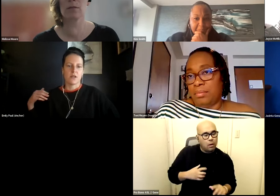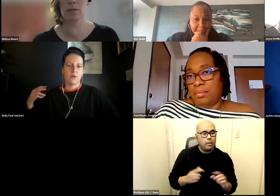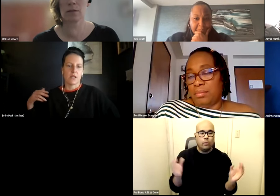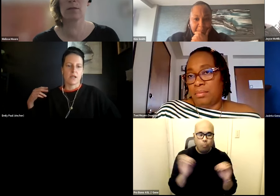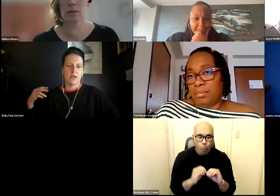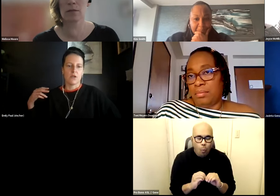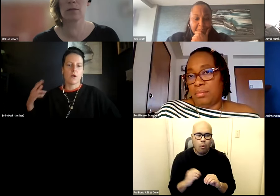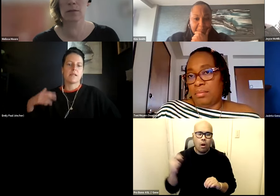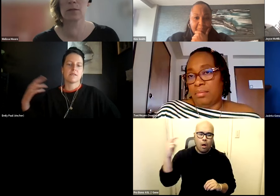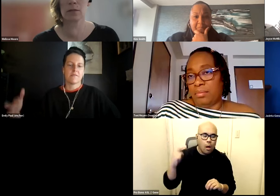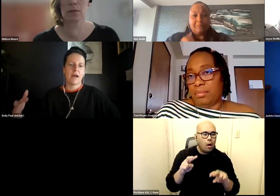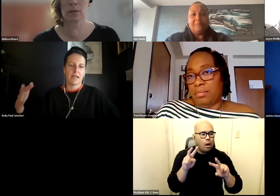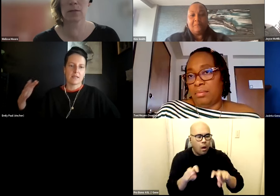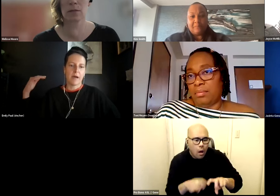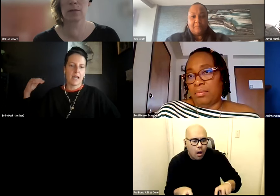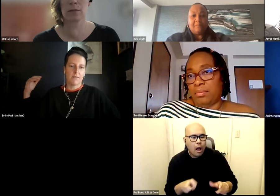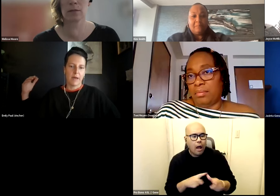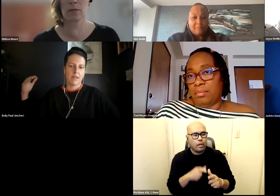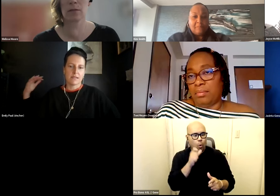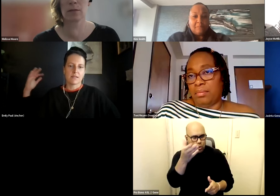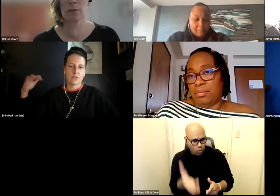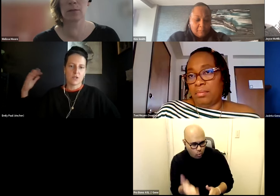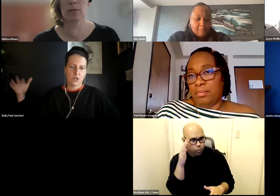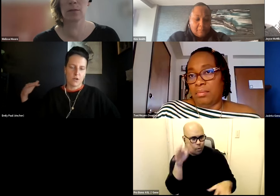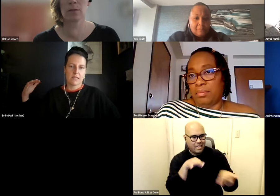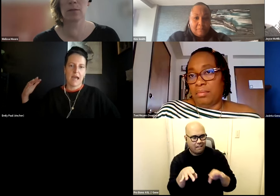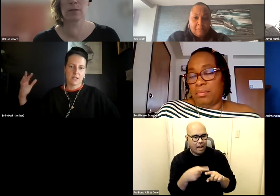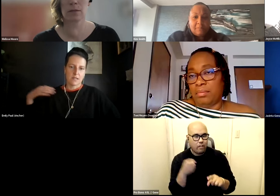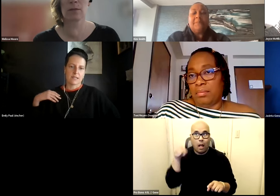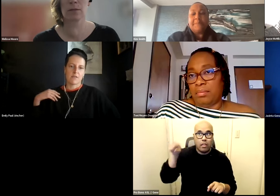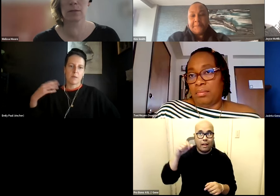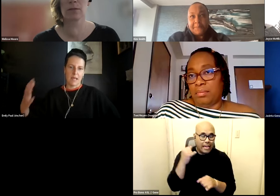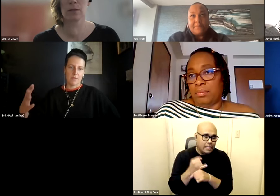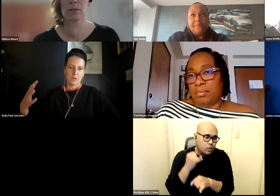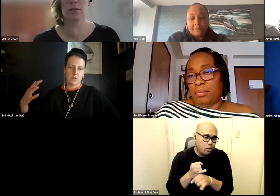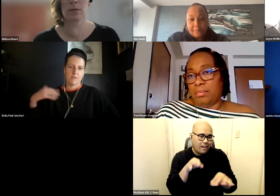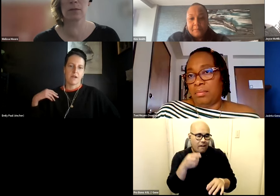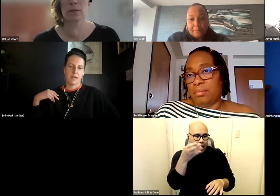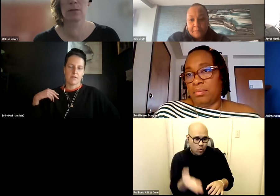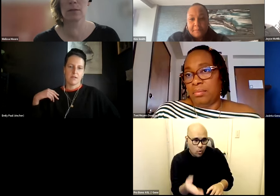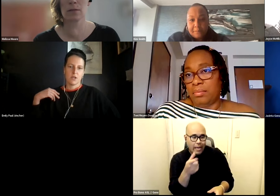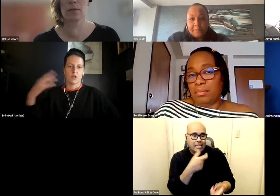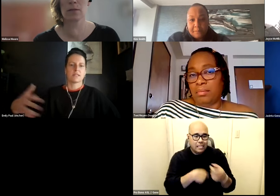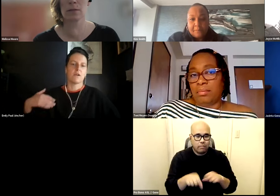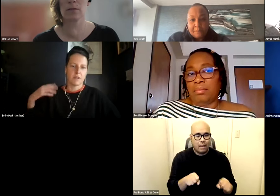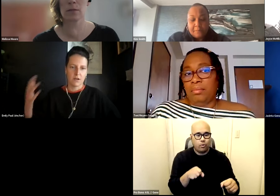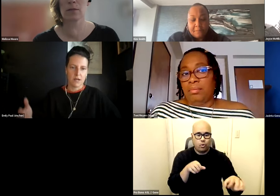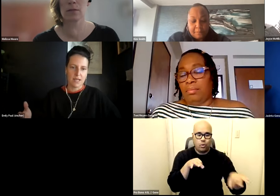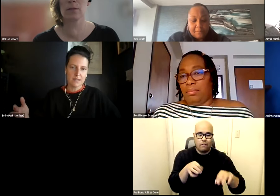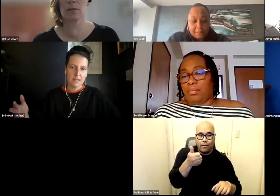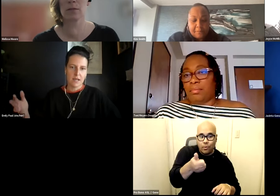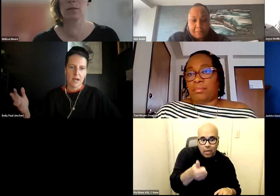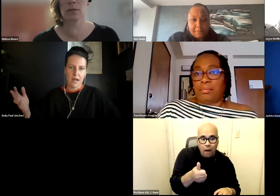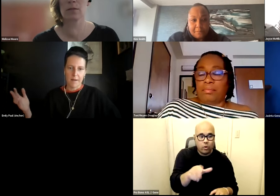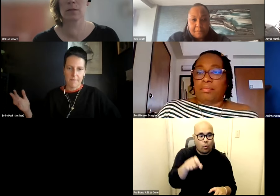or you know you are being defined by by this institution or this actor instead of being able to define yourself and your